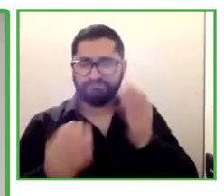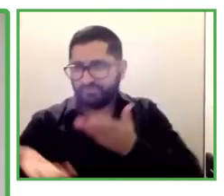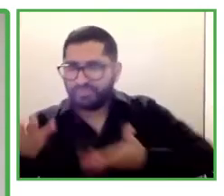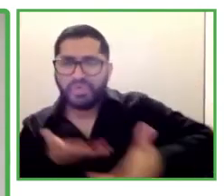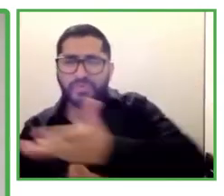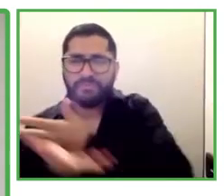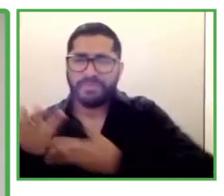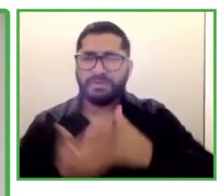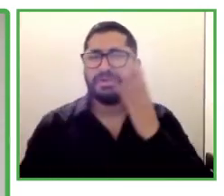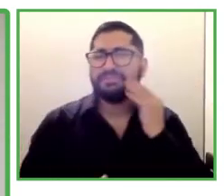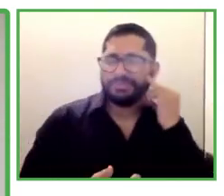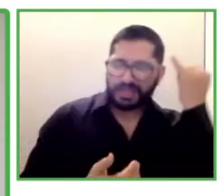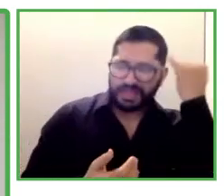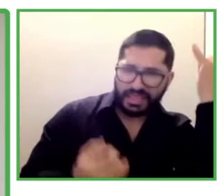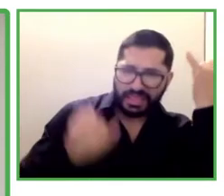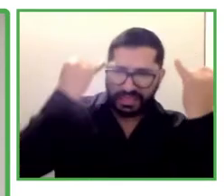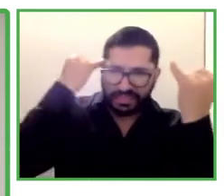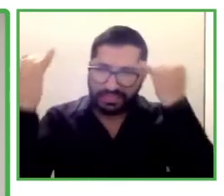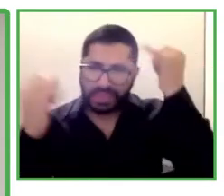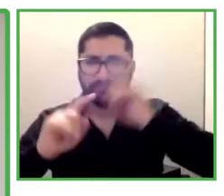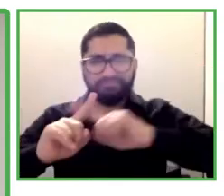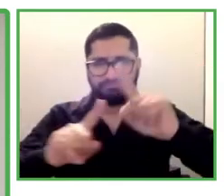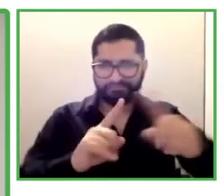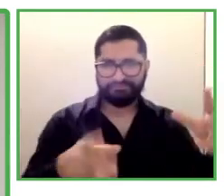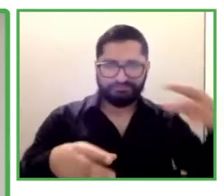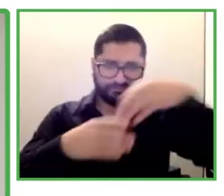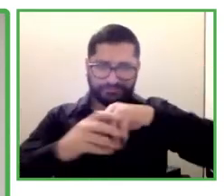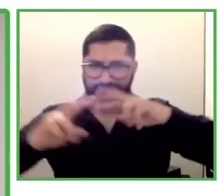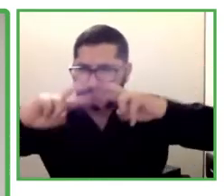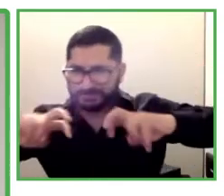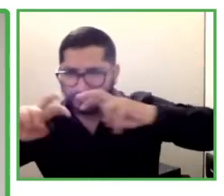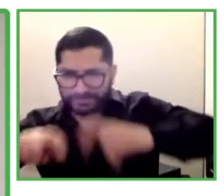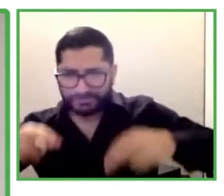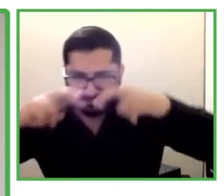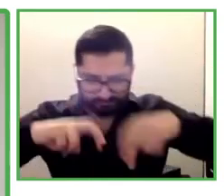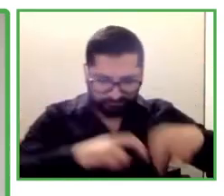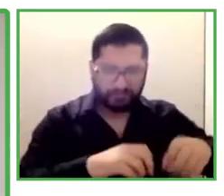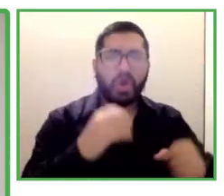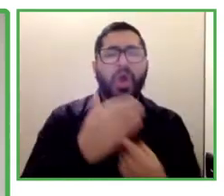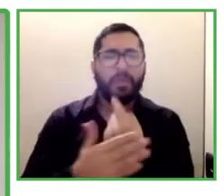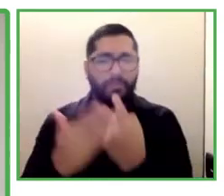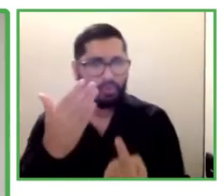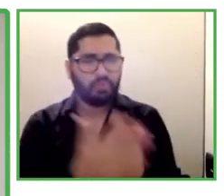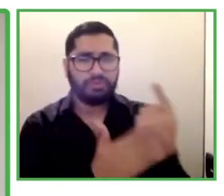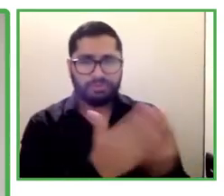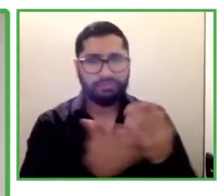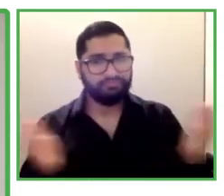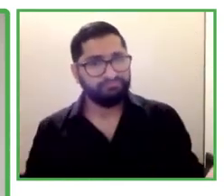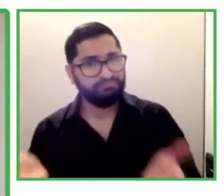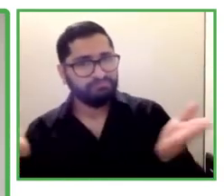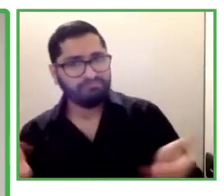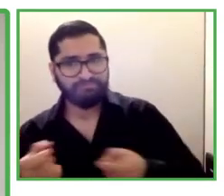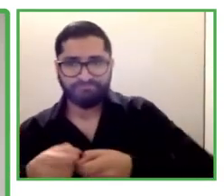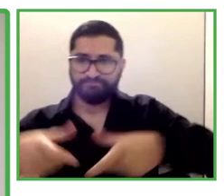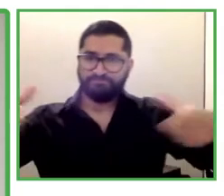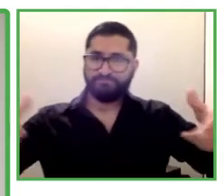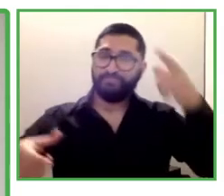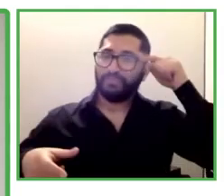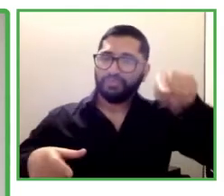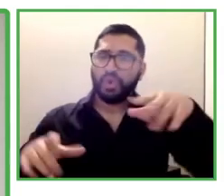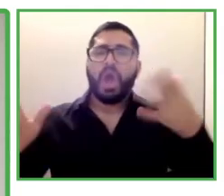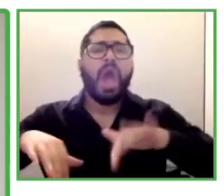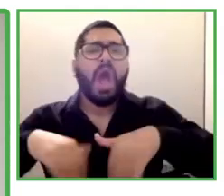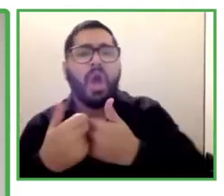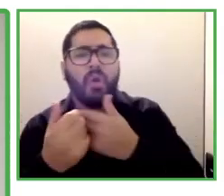We encourage you to use the chat function to share comments, ideas, questions, and you can start